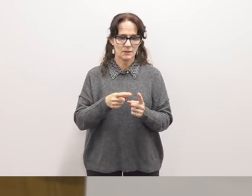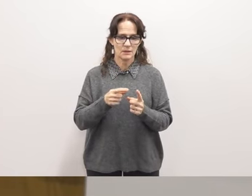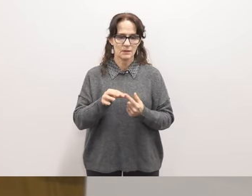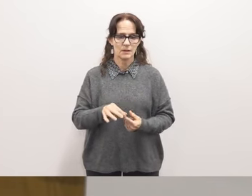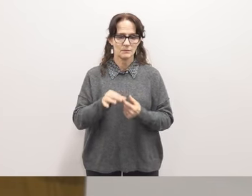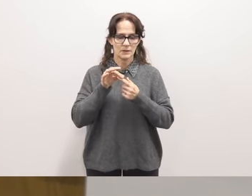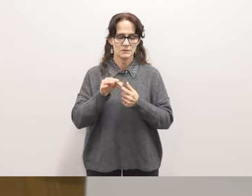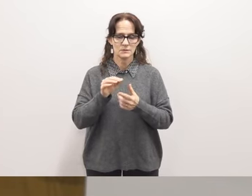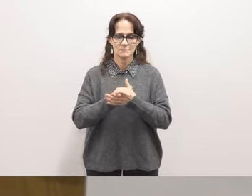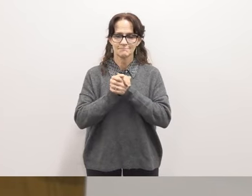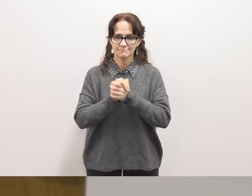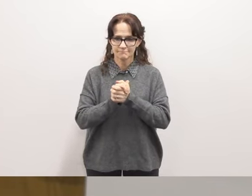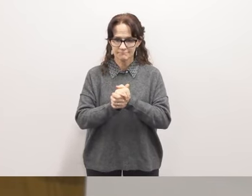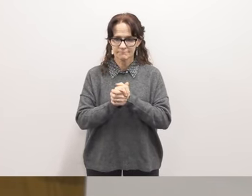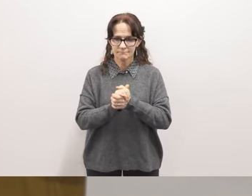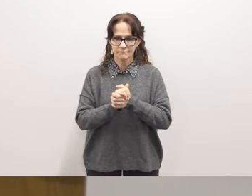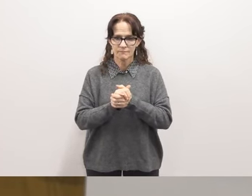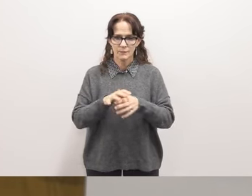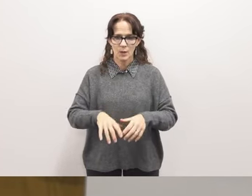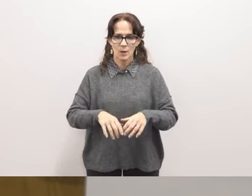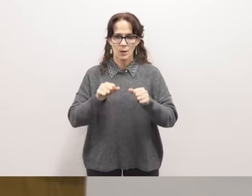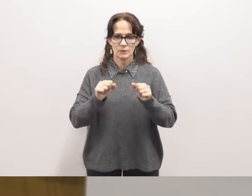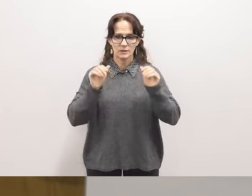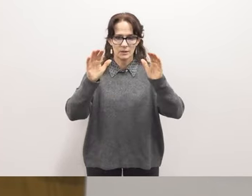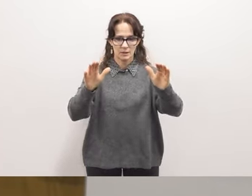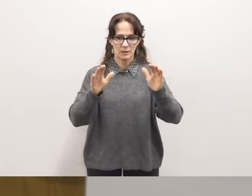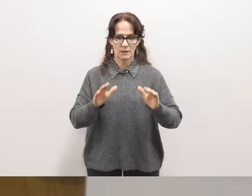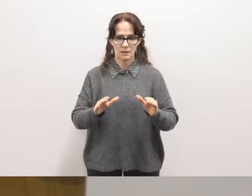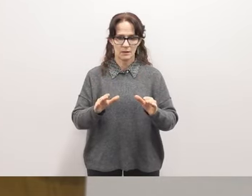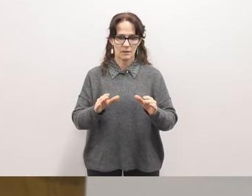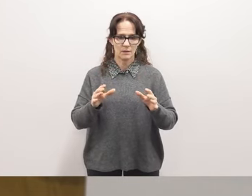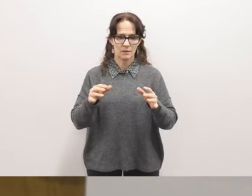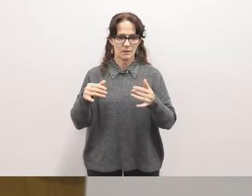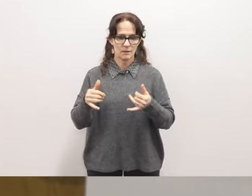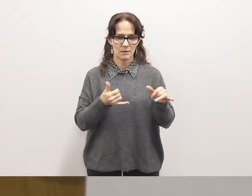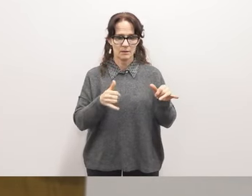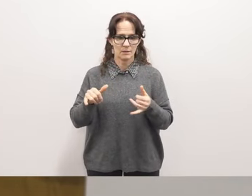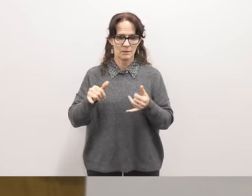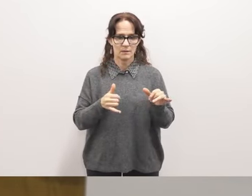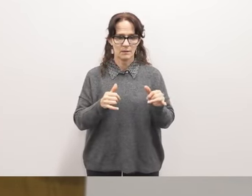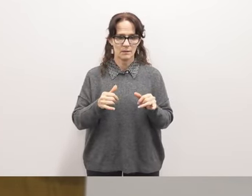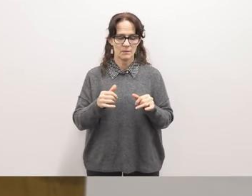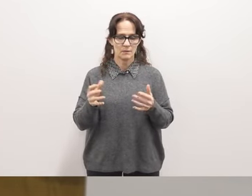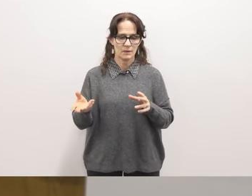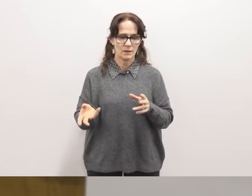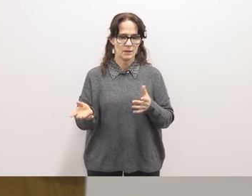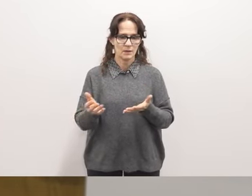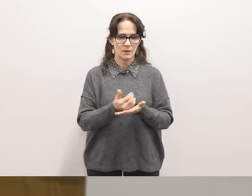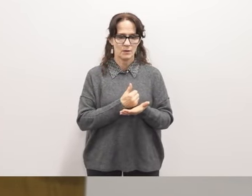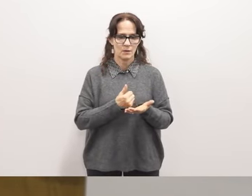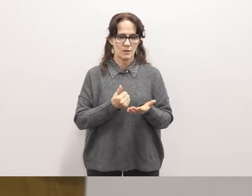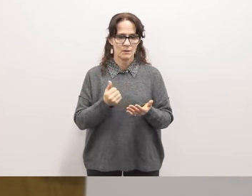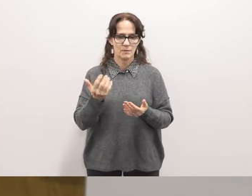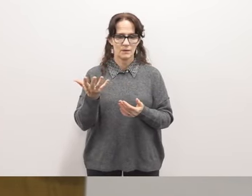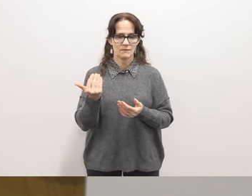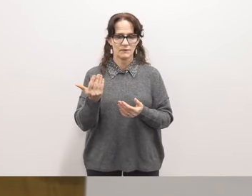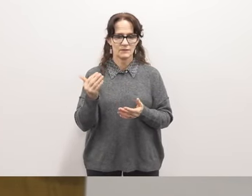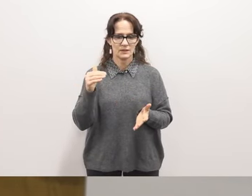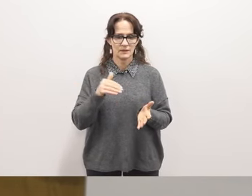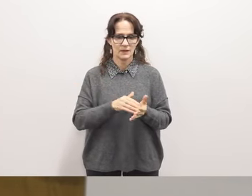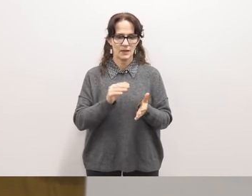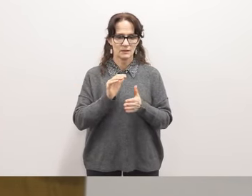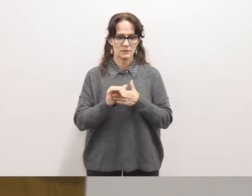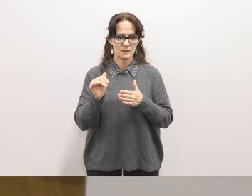shout out to uh for hosting an awesome gala where they raised a little bit more than fifteen thousand